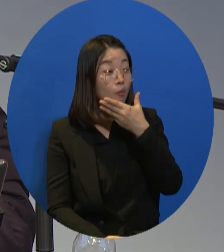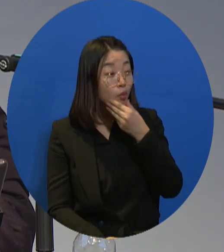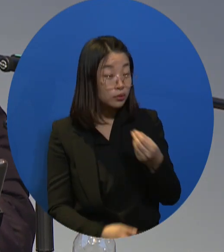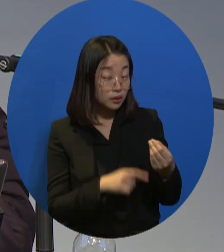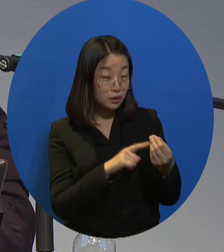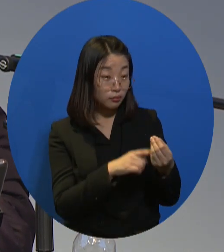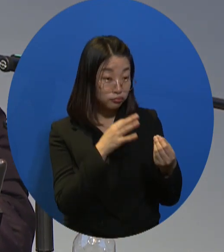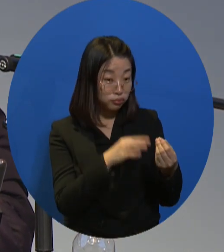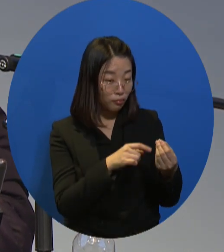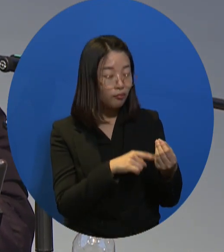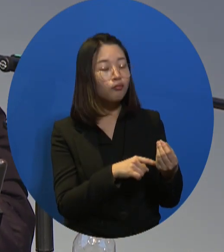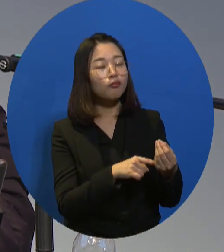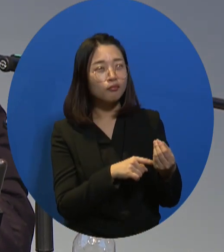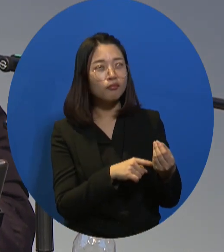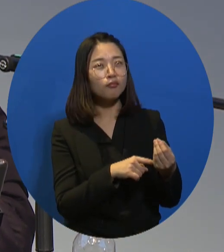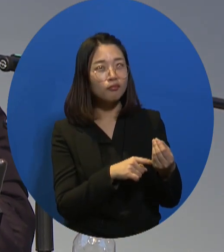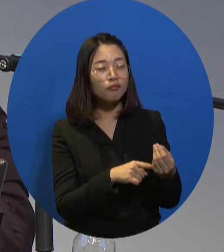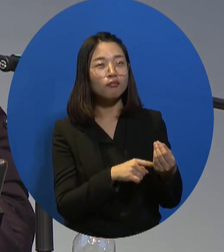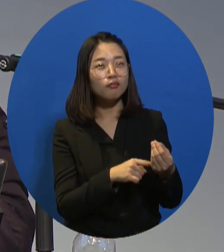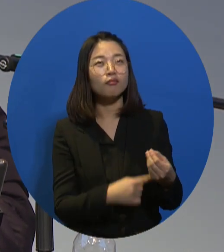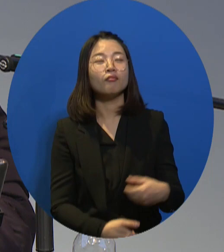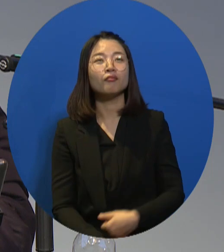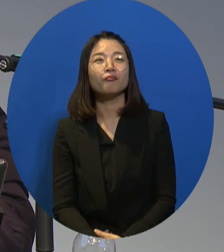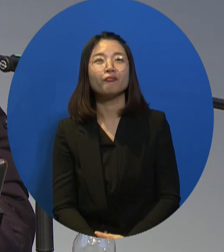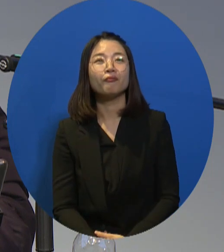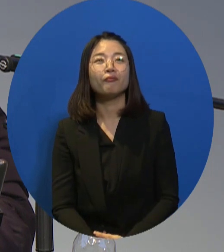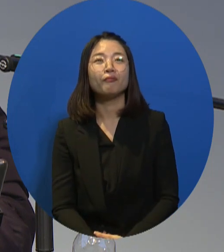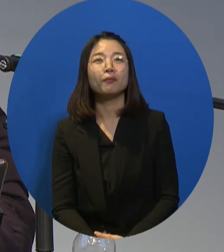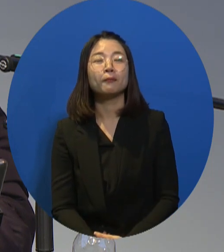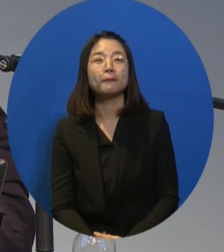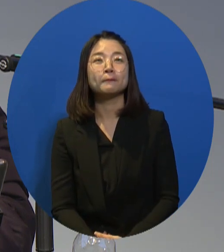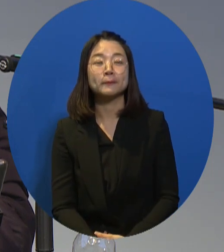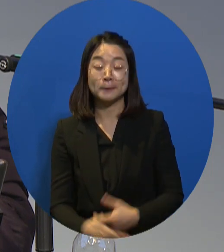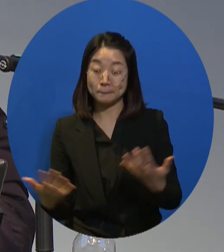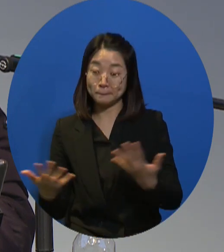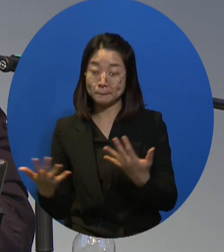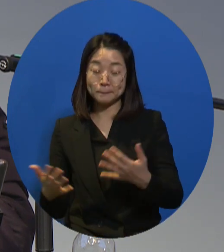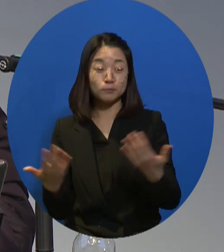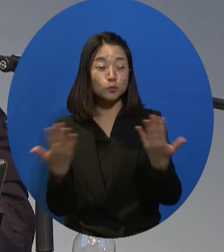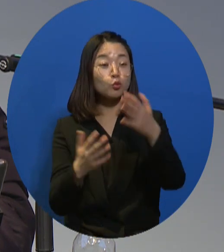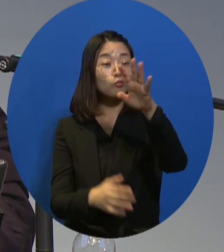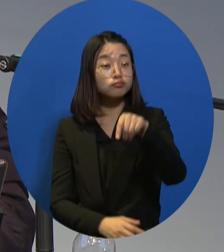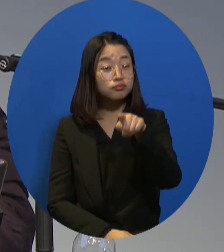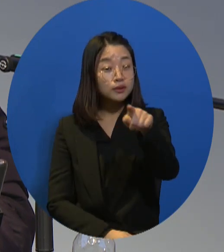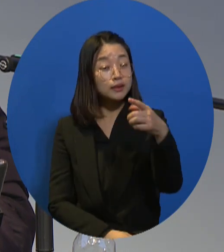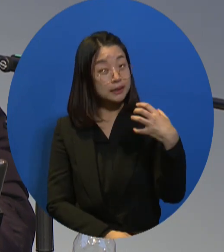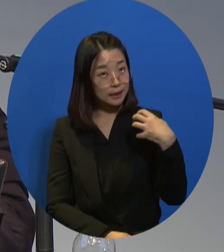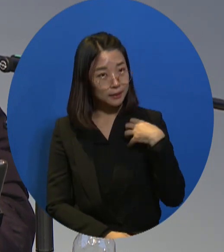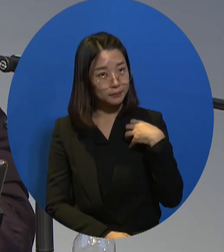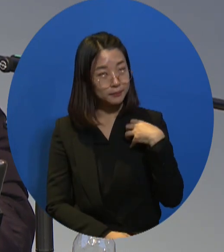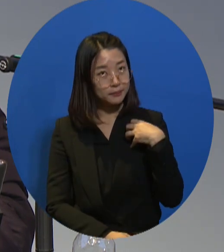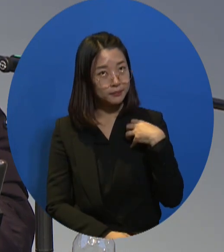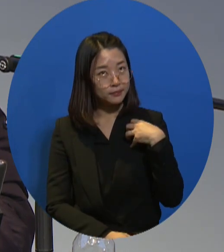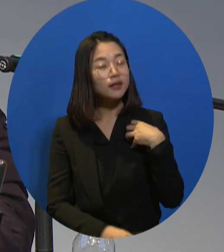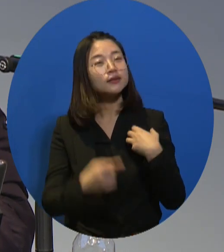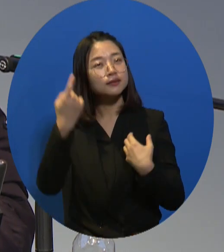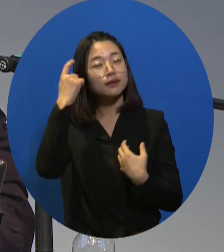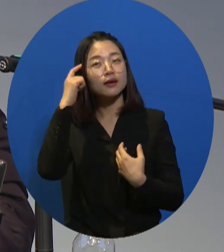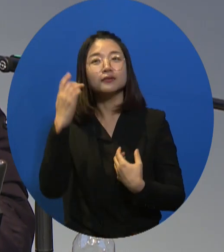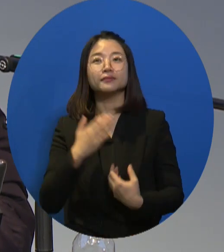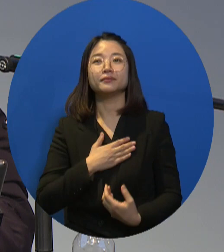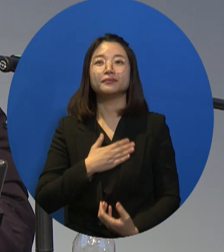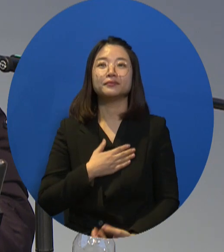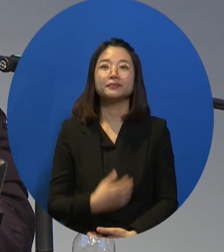Well, some say that jobs are the best welfare. And I believe that jobs related